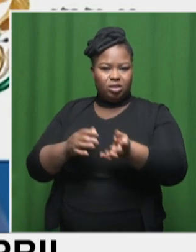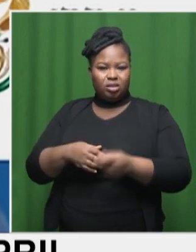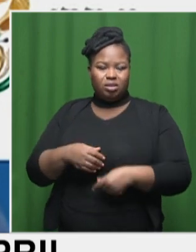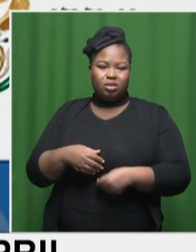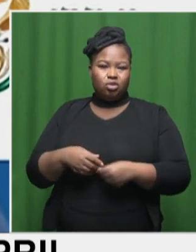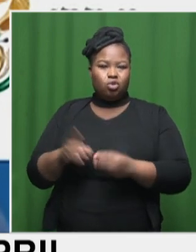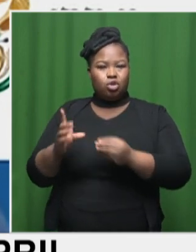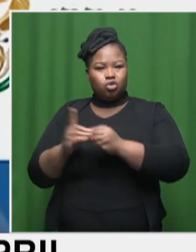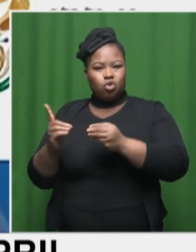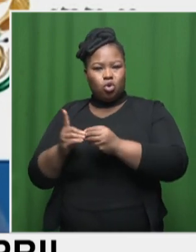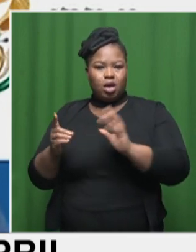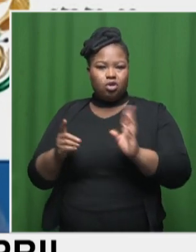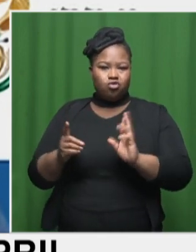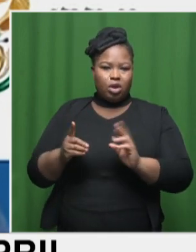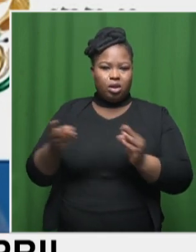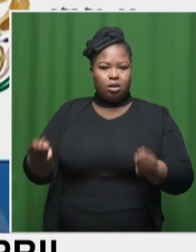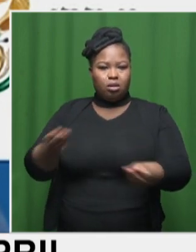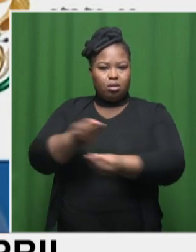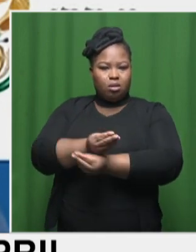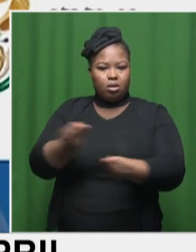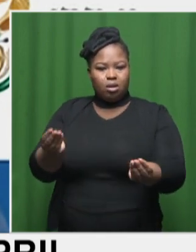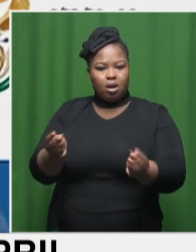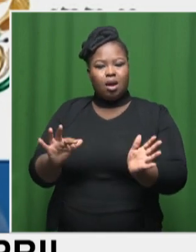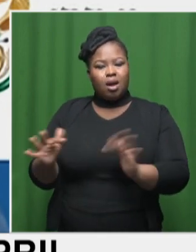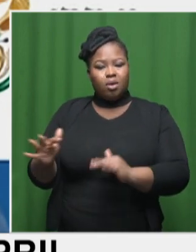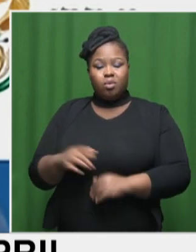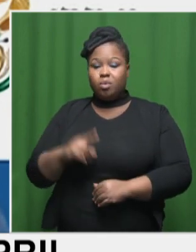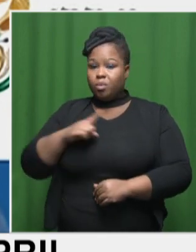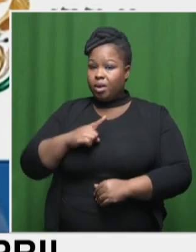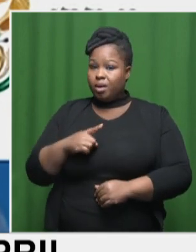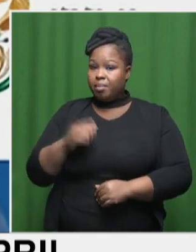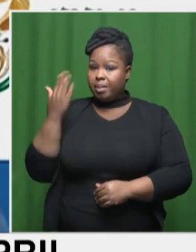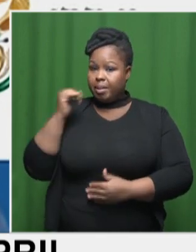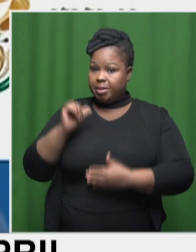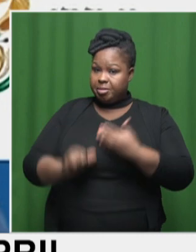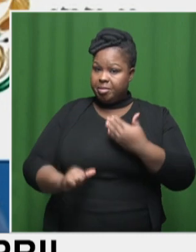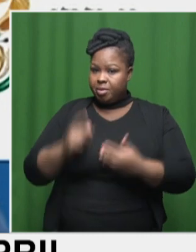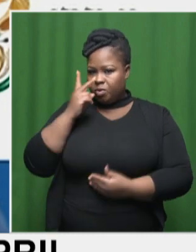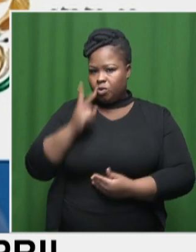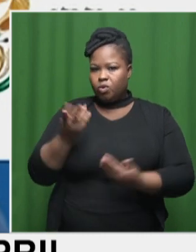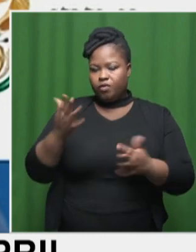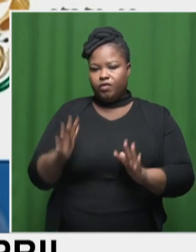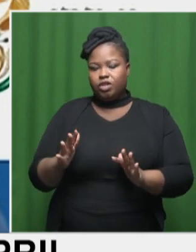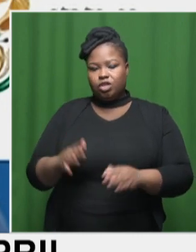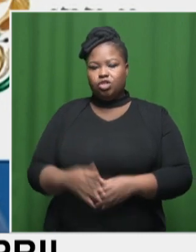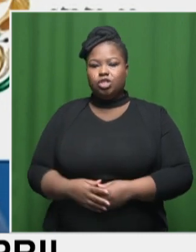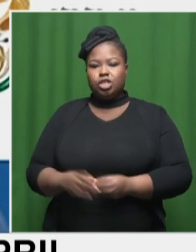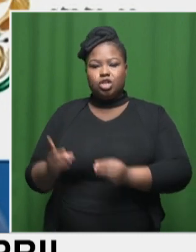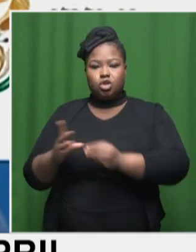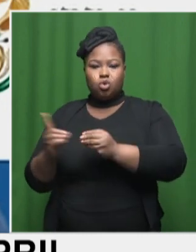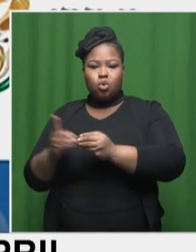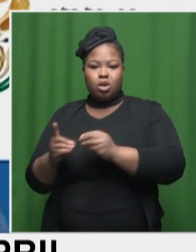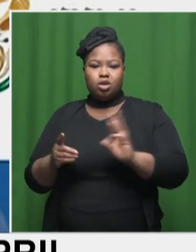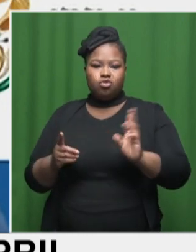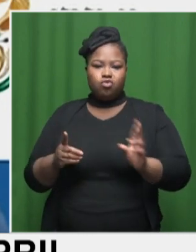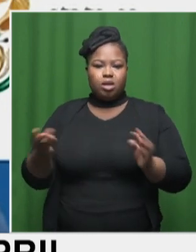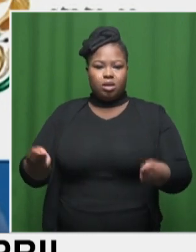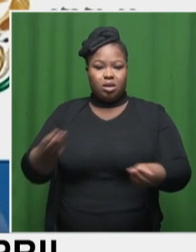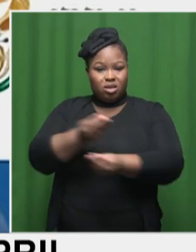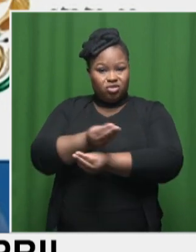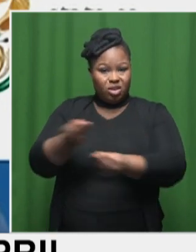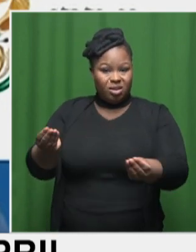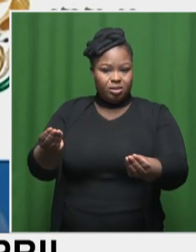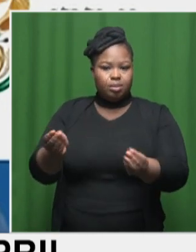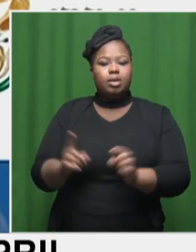So, you know, we saw that big shoot-up last month in the rand-dollar exchange rate. It's moderated